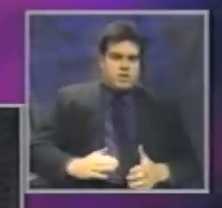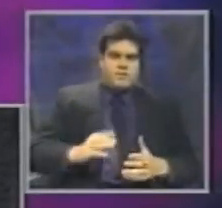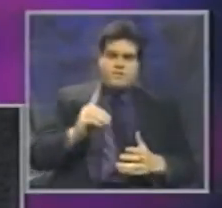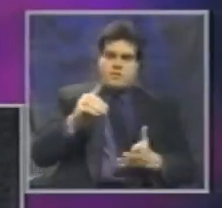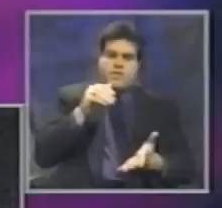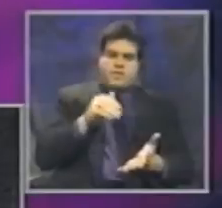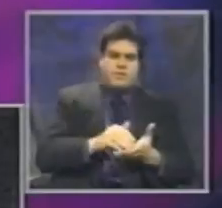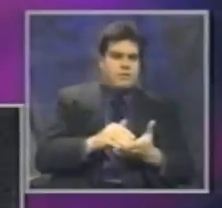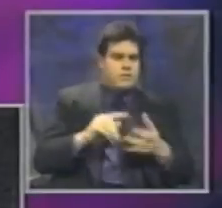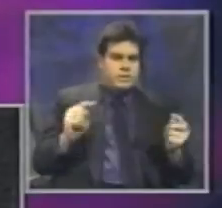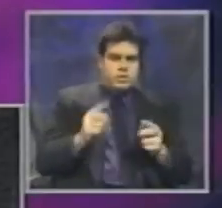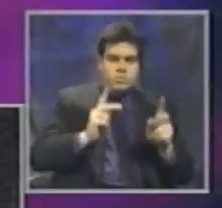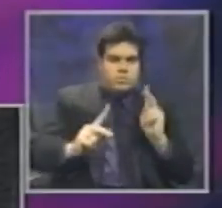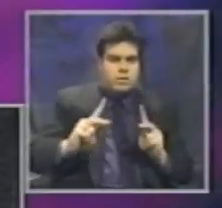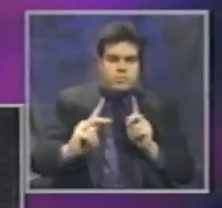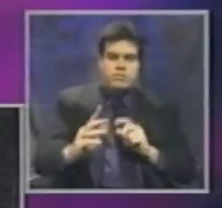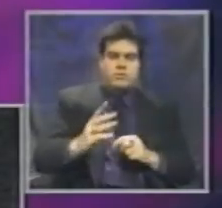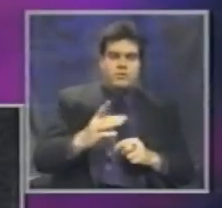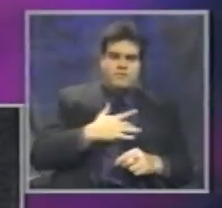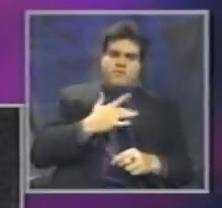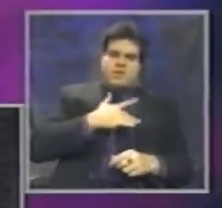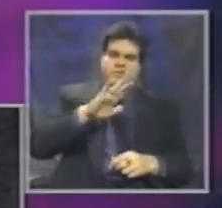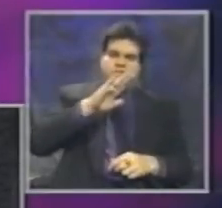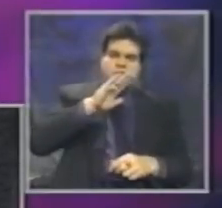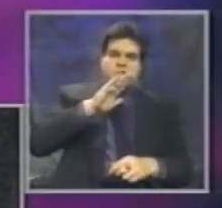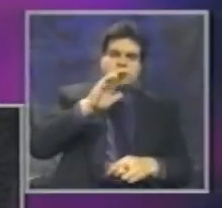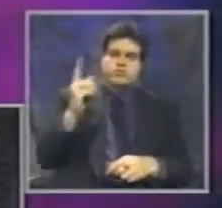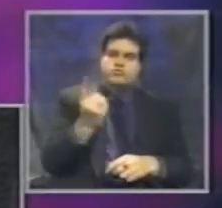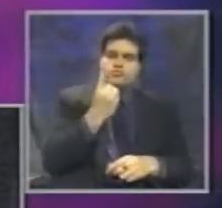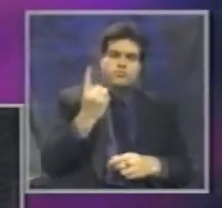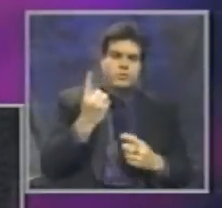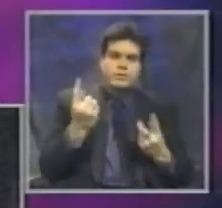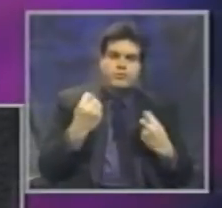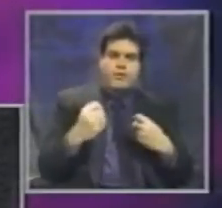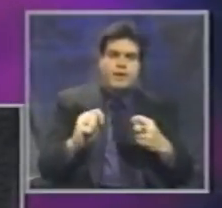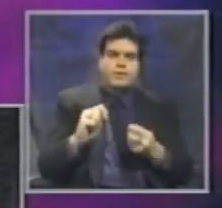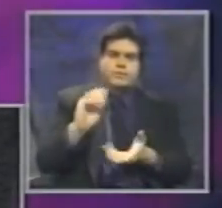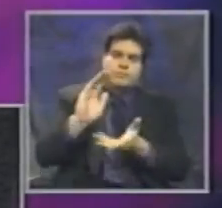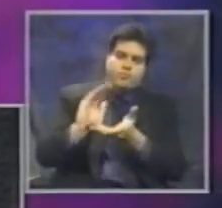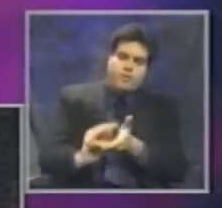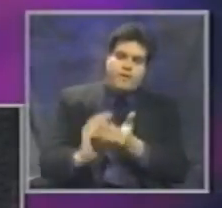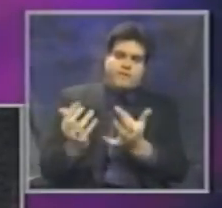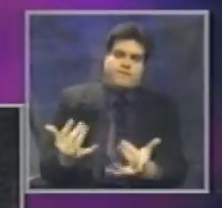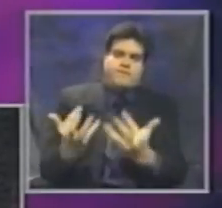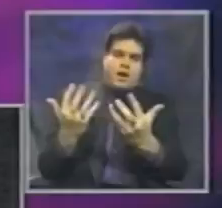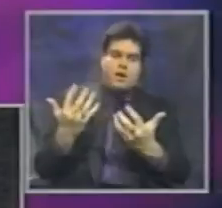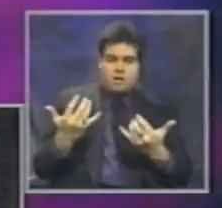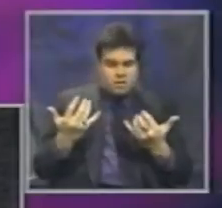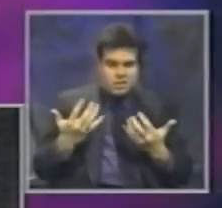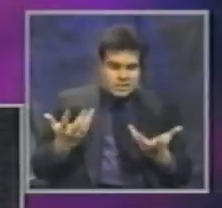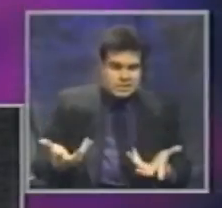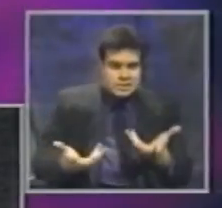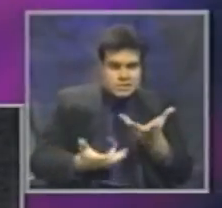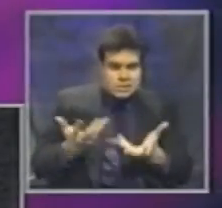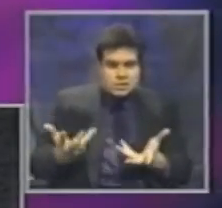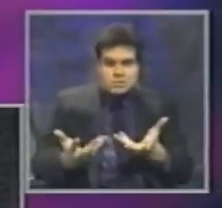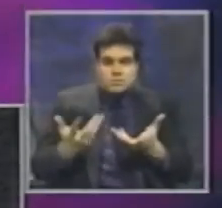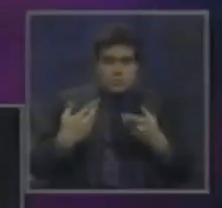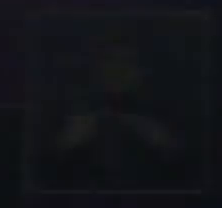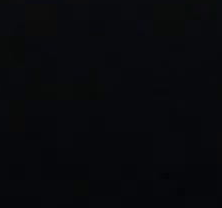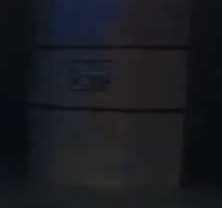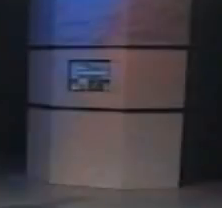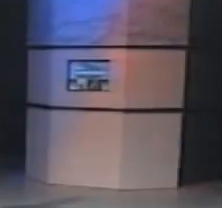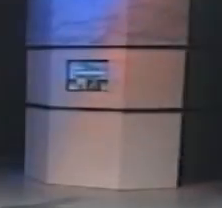people and feeling the frustration of constantly trying to put out the fire while the flames are raging instead of preventing the fire in the first place.